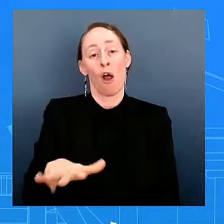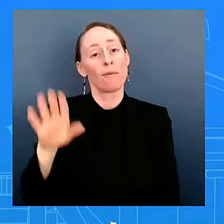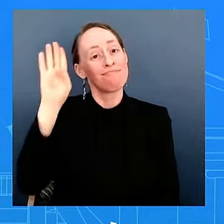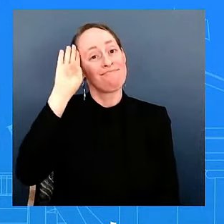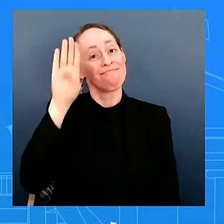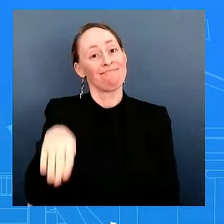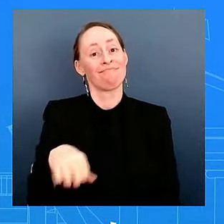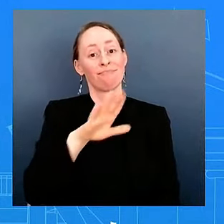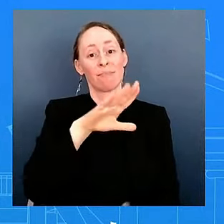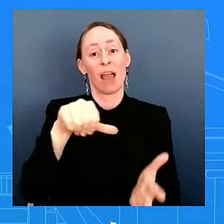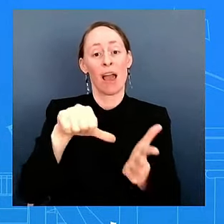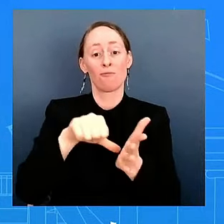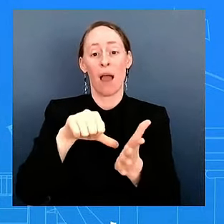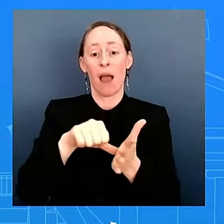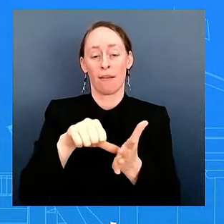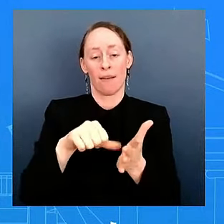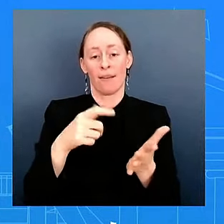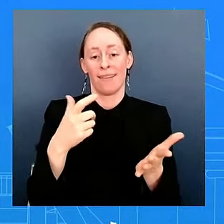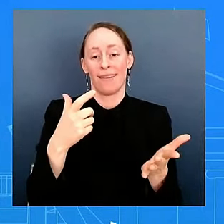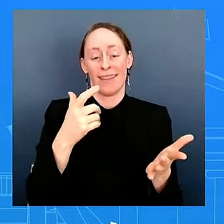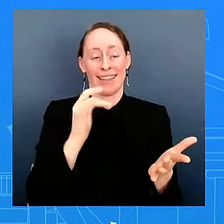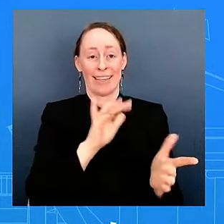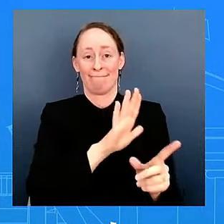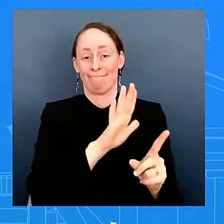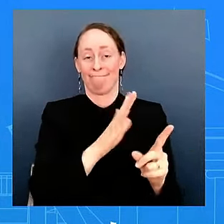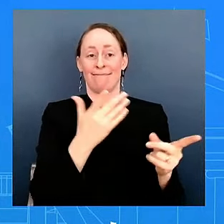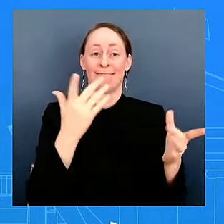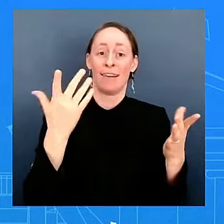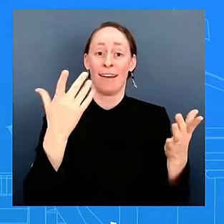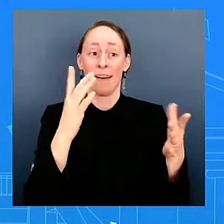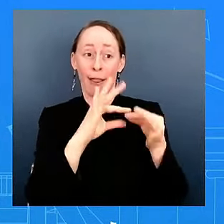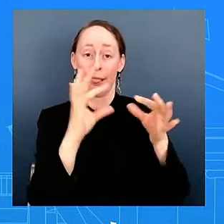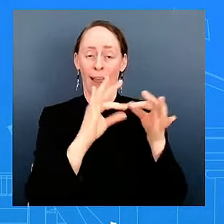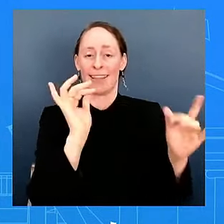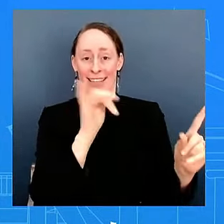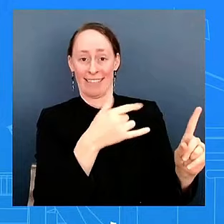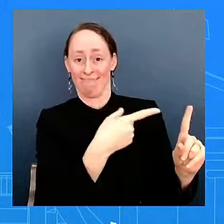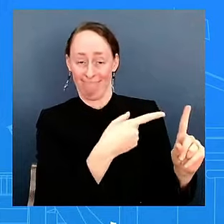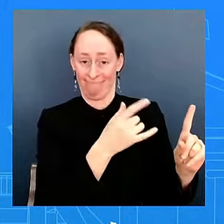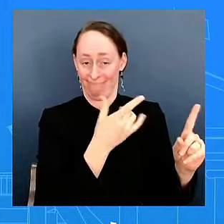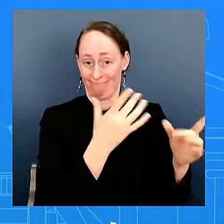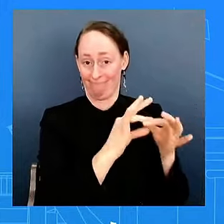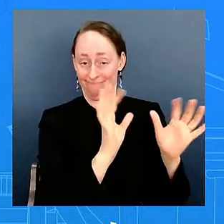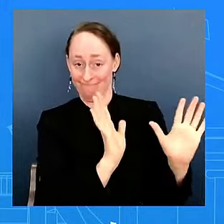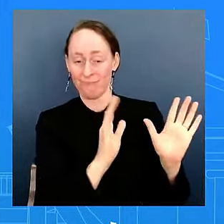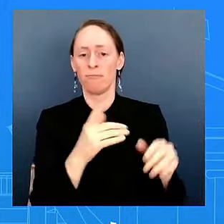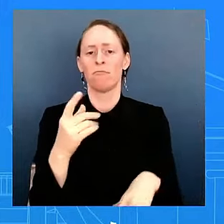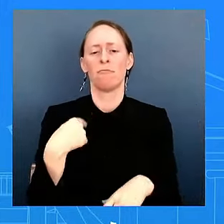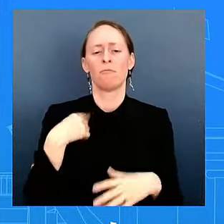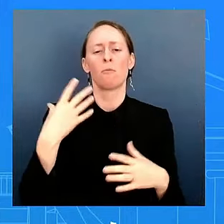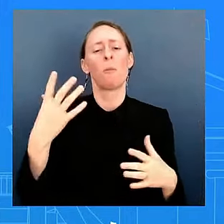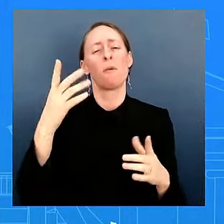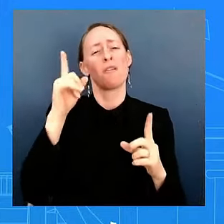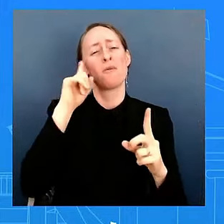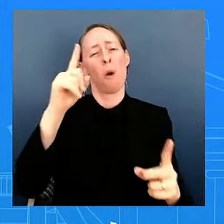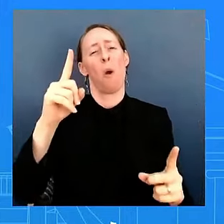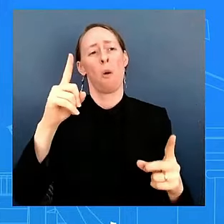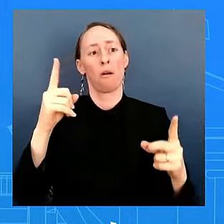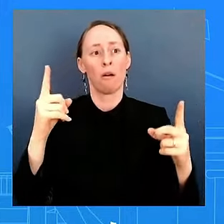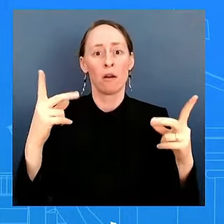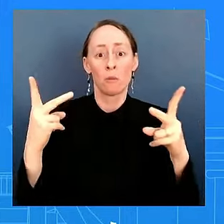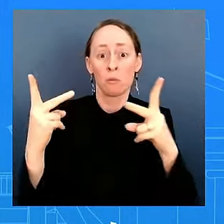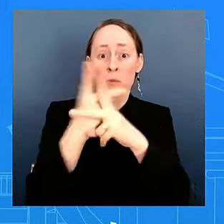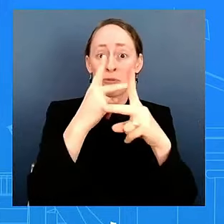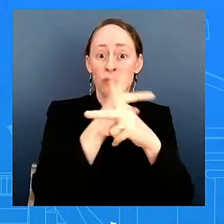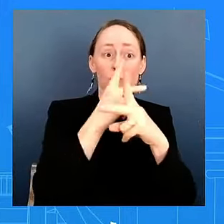public about this. What we will continue to do is have these de-escalation conversation. We want to see a de-escalation in